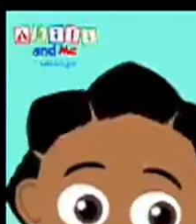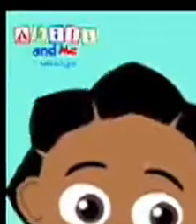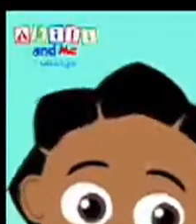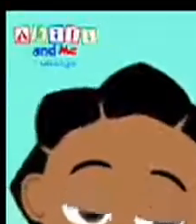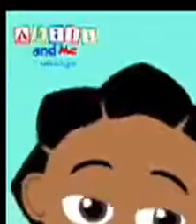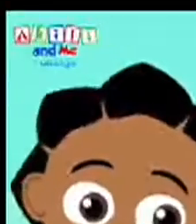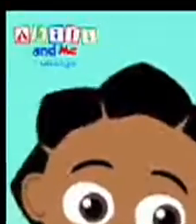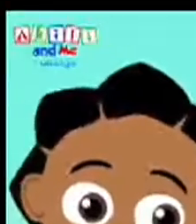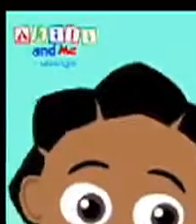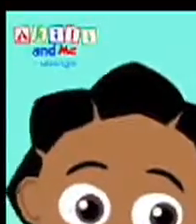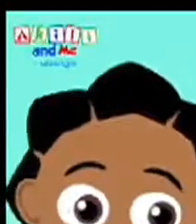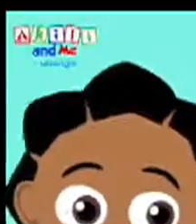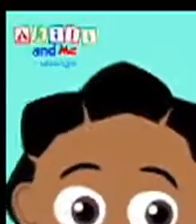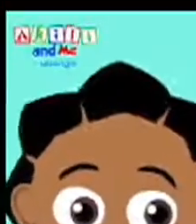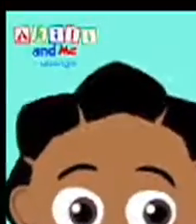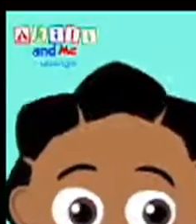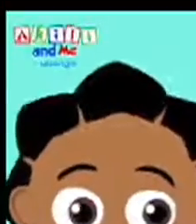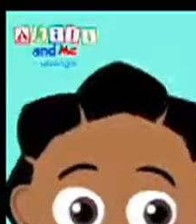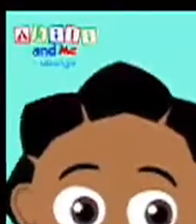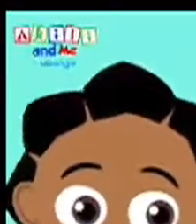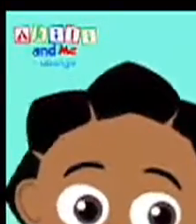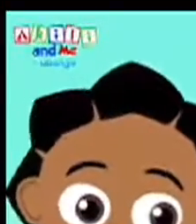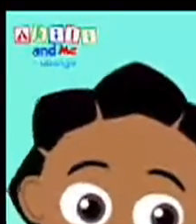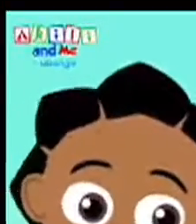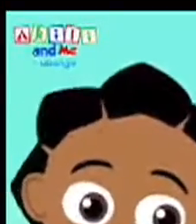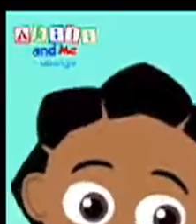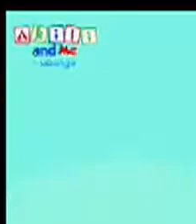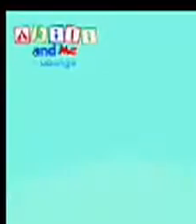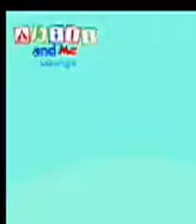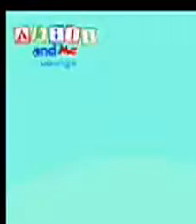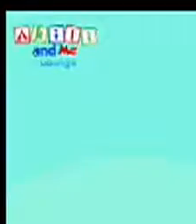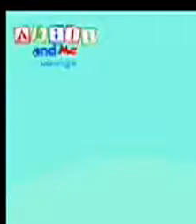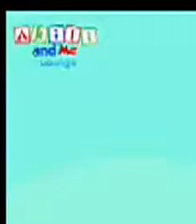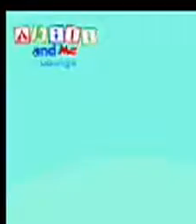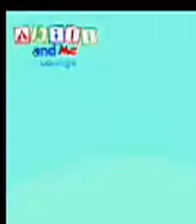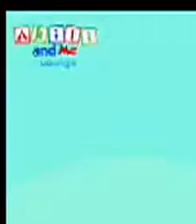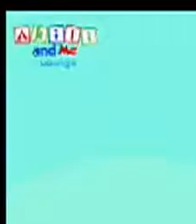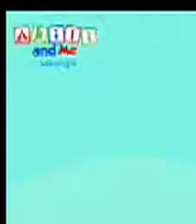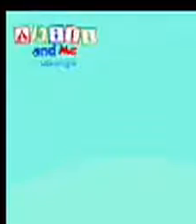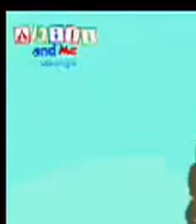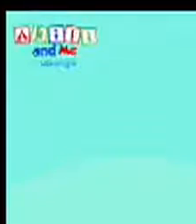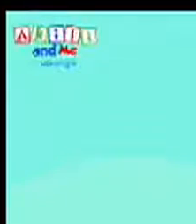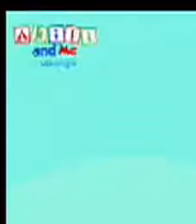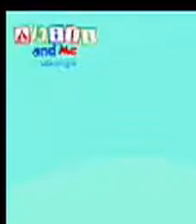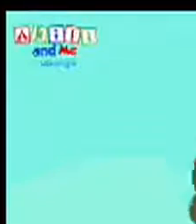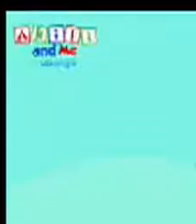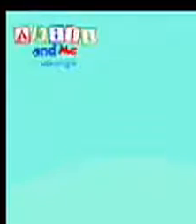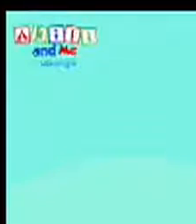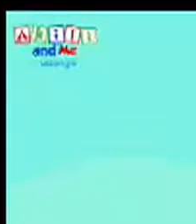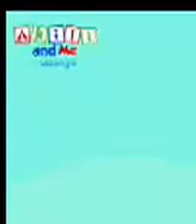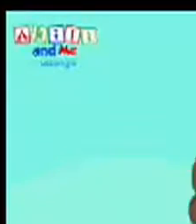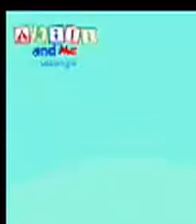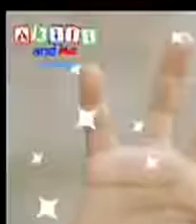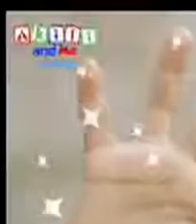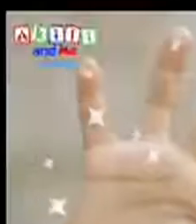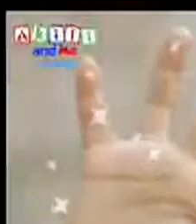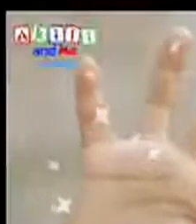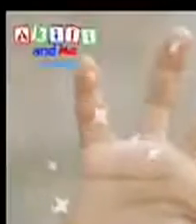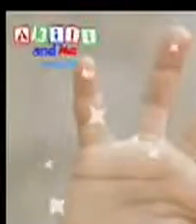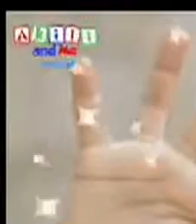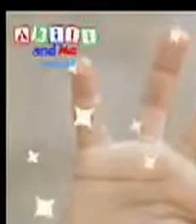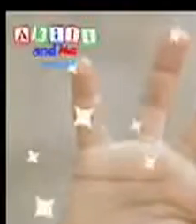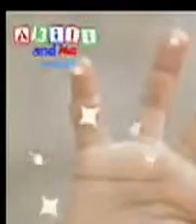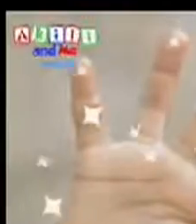Four. Rinse our hands clean with water. That's right! You've got it! Woo!